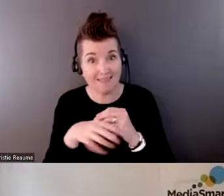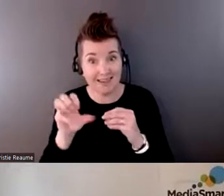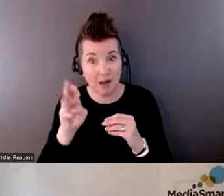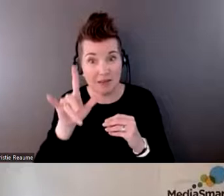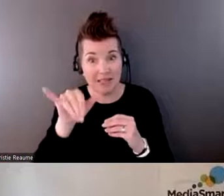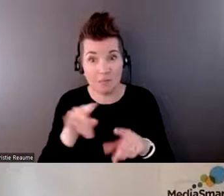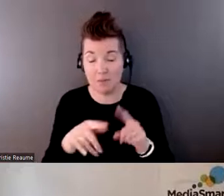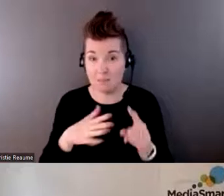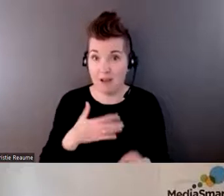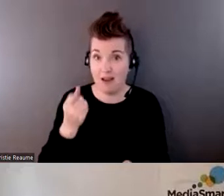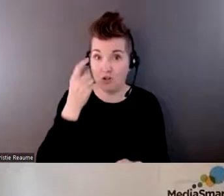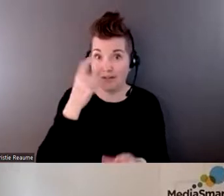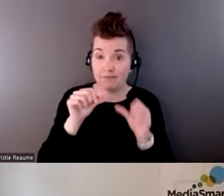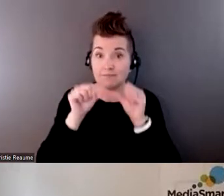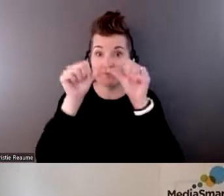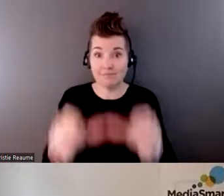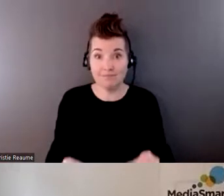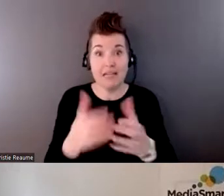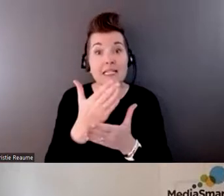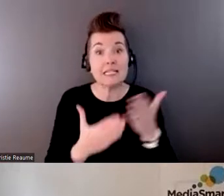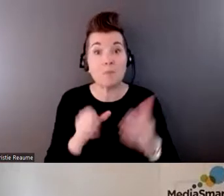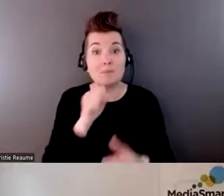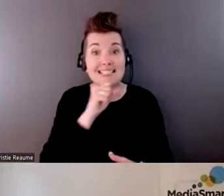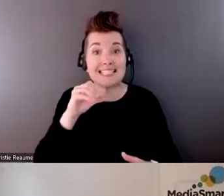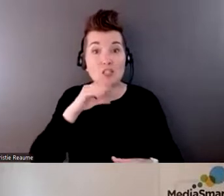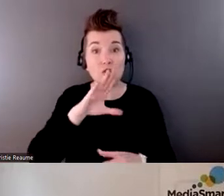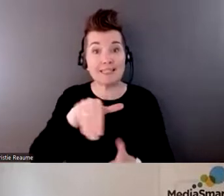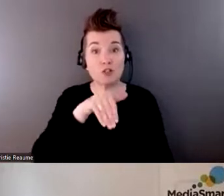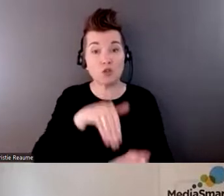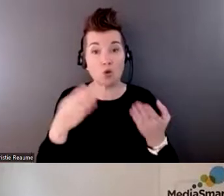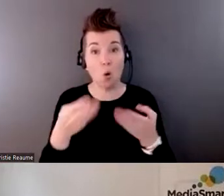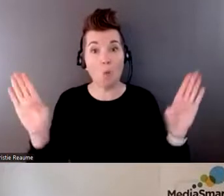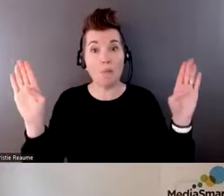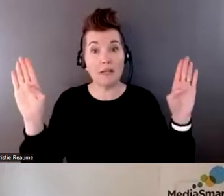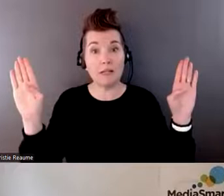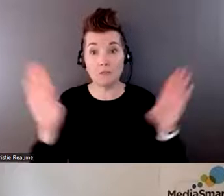uh, today, even though some centers are open, they're still continuing with that form program.